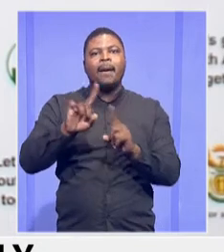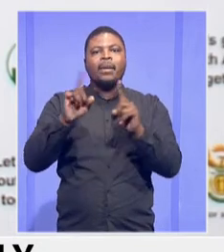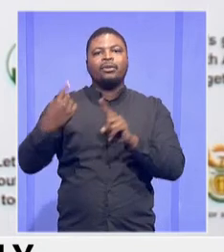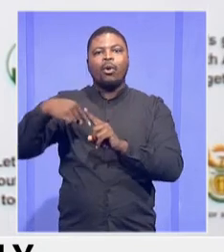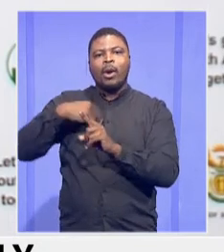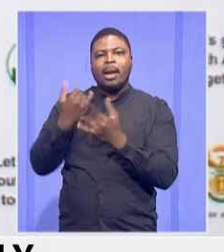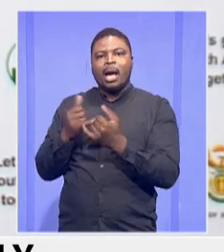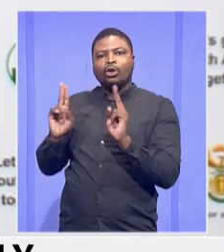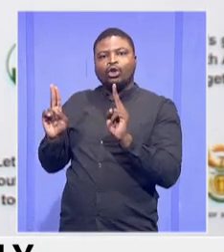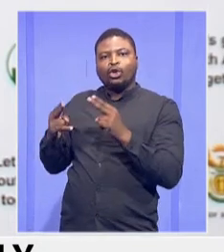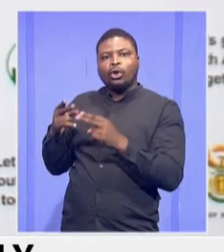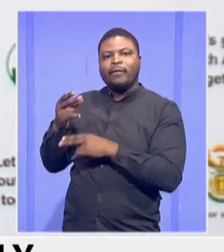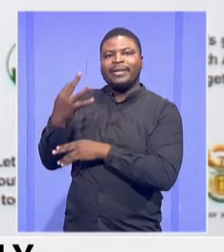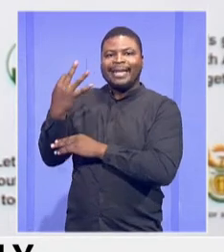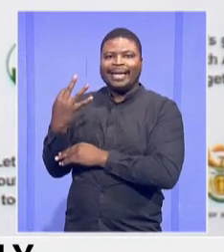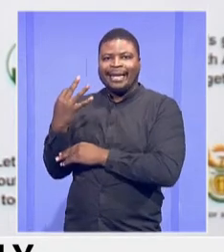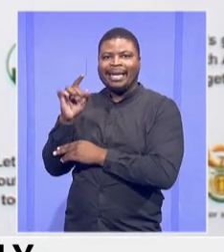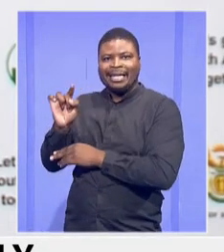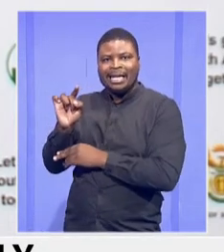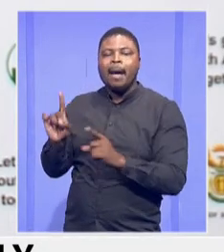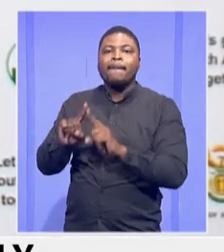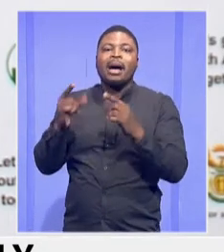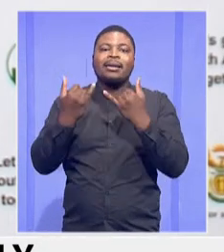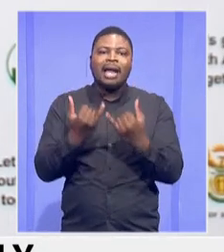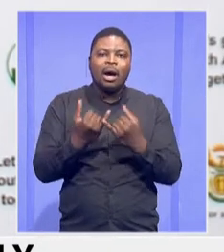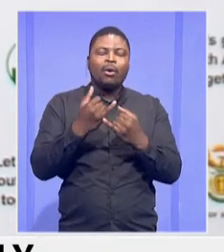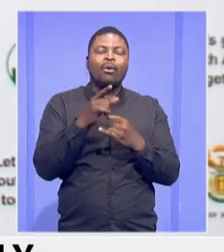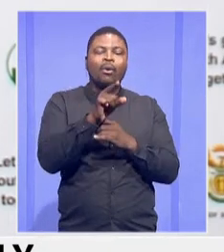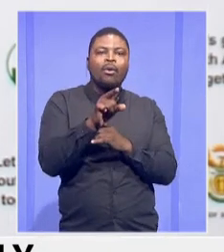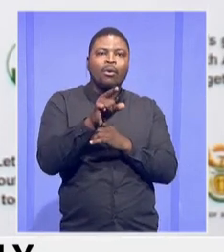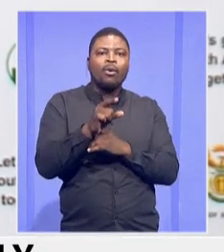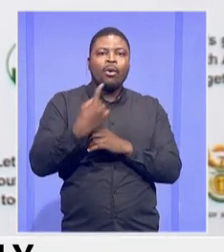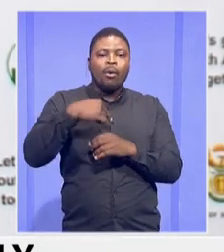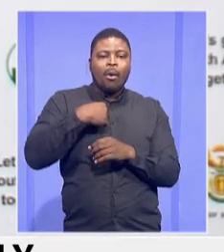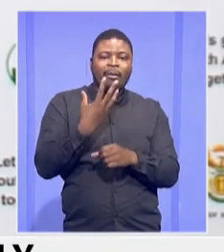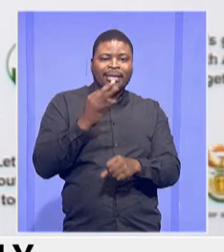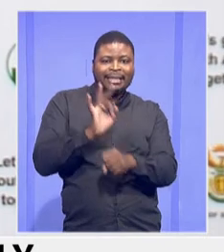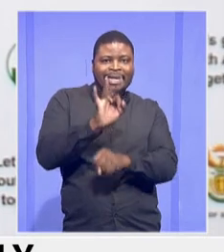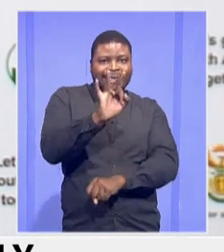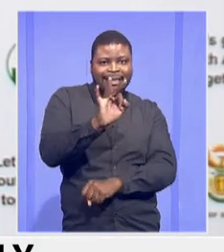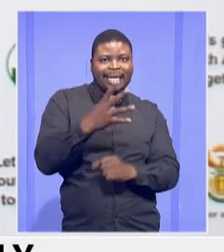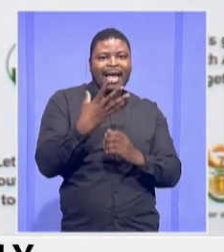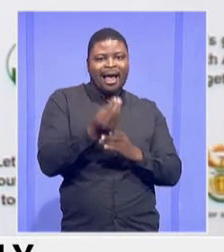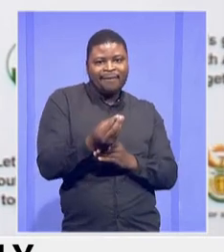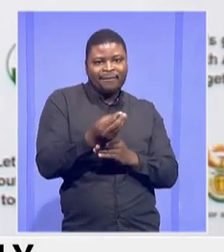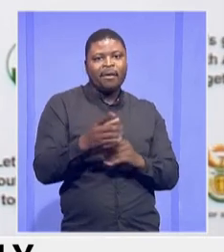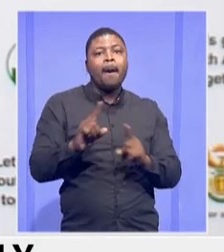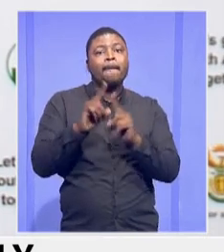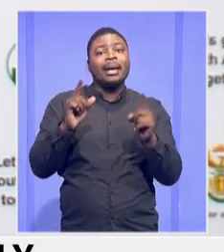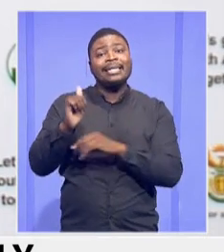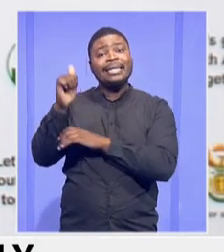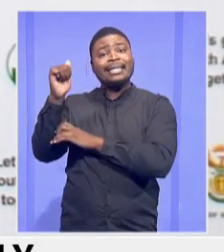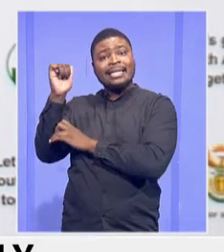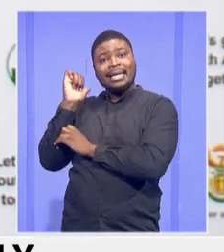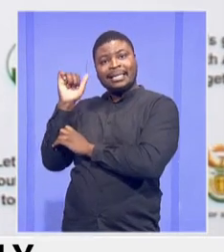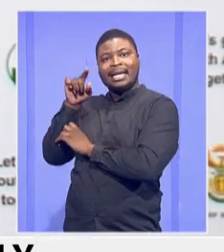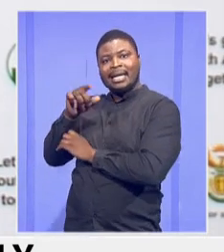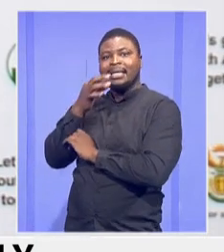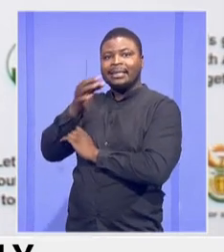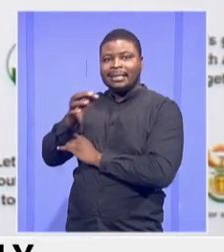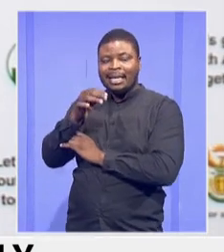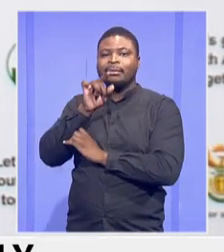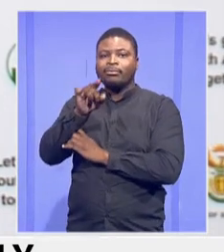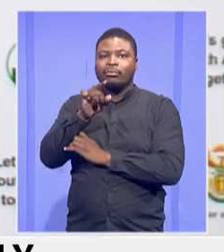said. But at the moment, we are at 13, at 40. But as I said yesterday, he's assured me that the remaining schools